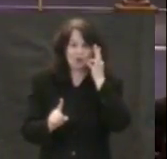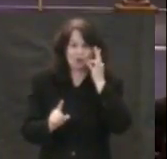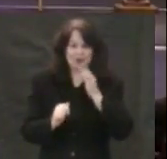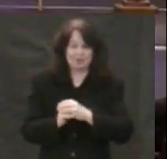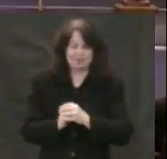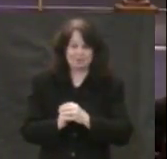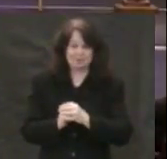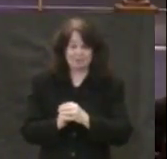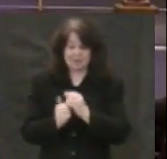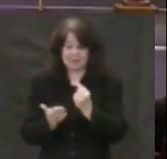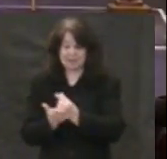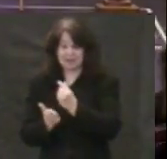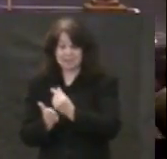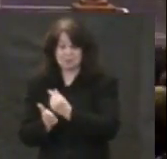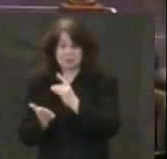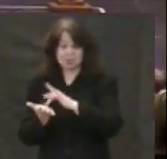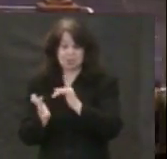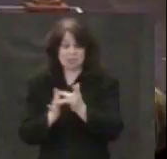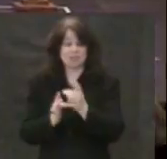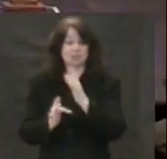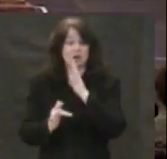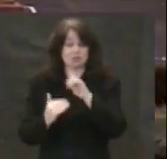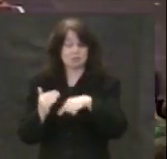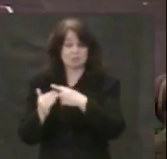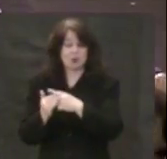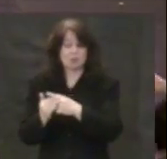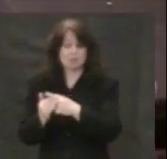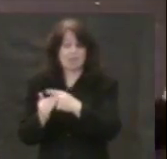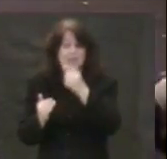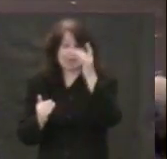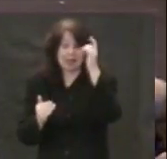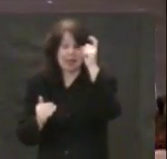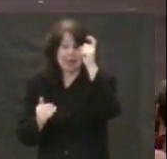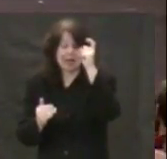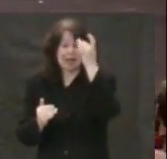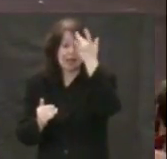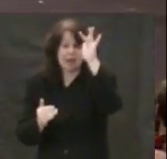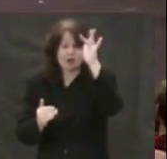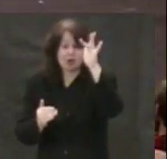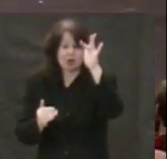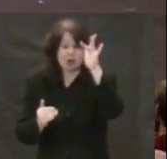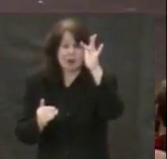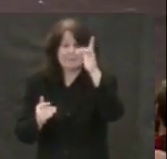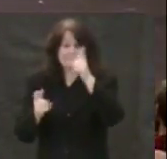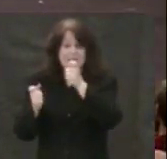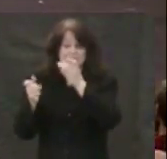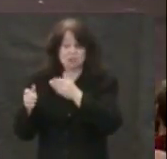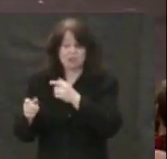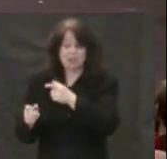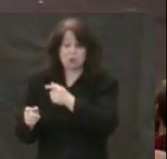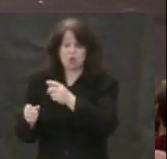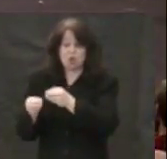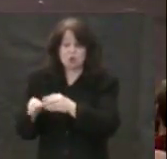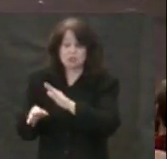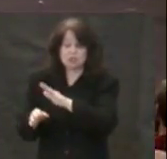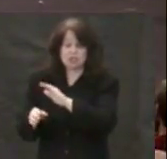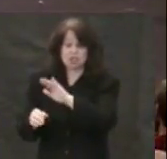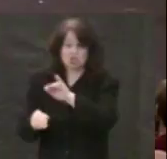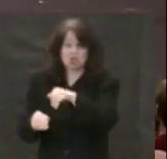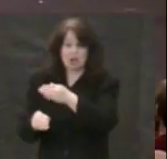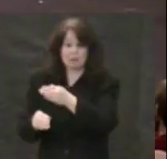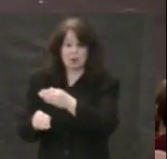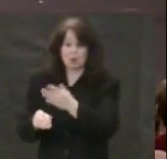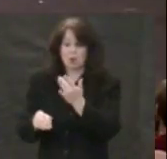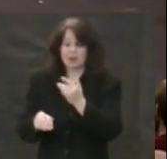Gospels, Jesus tells a story about a clever or a shrewd manager who is about to lose his job so that he will have